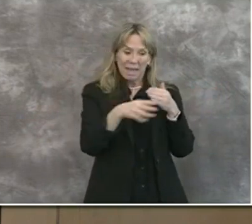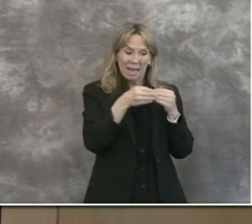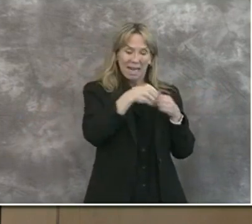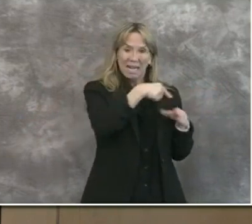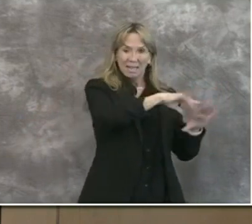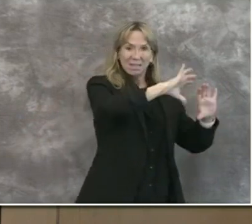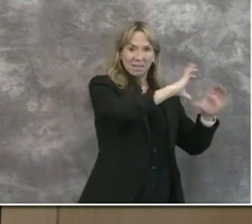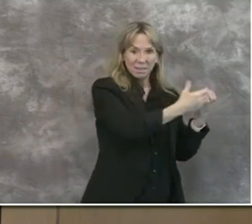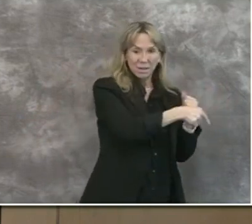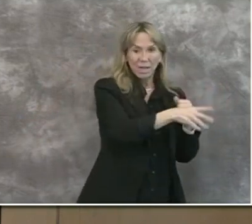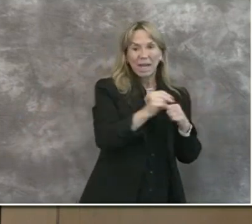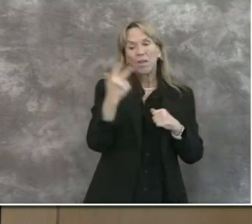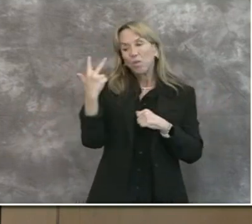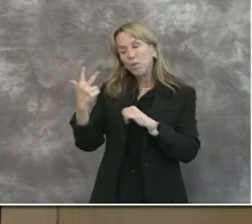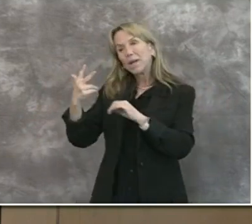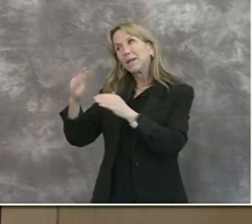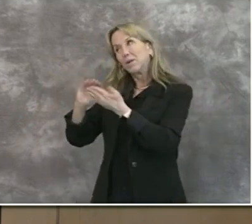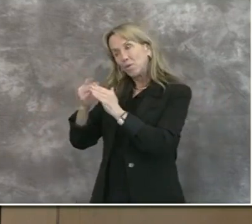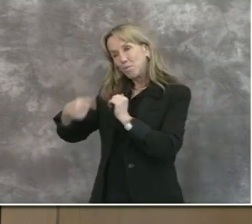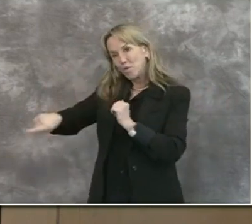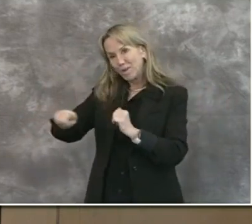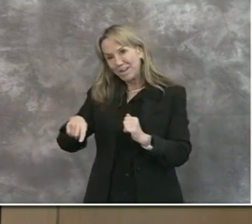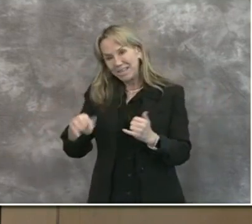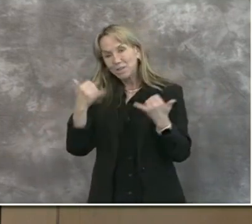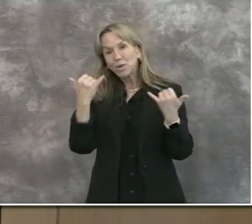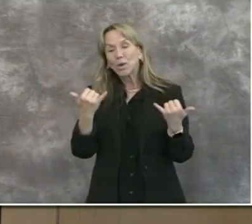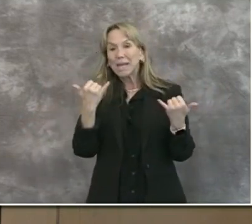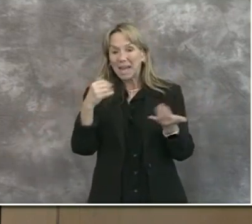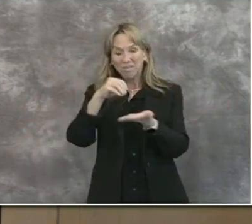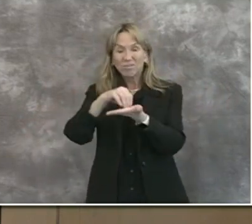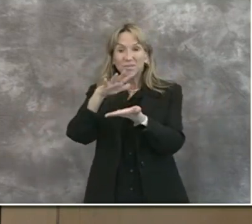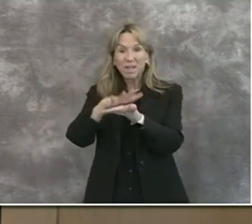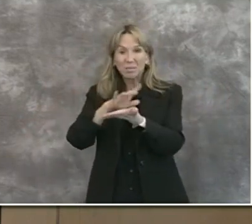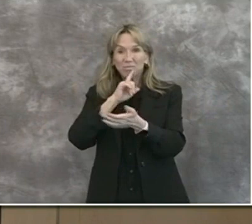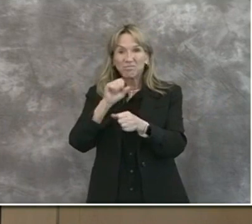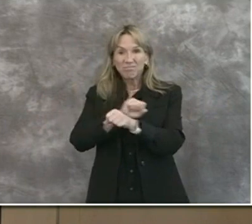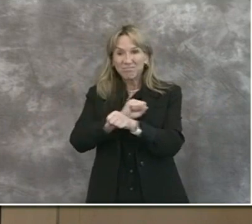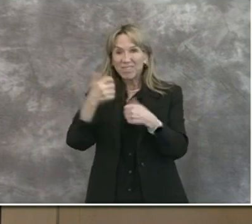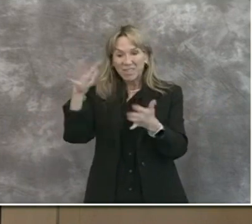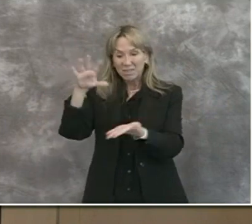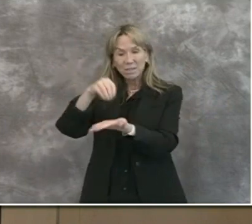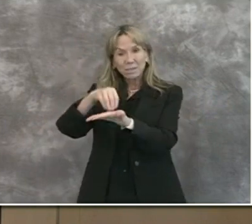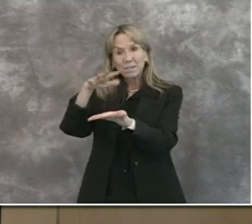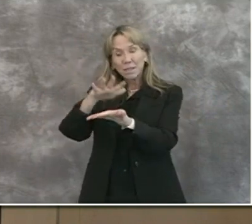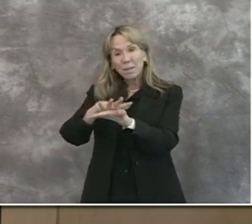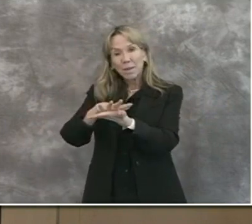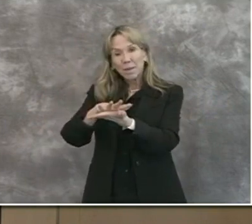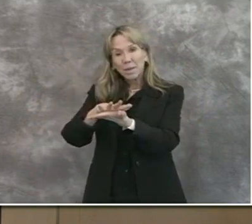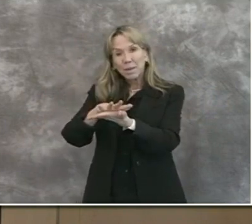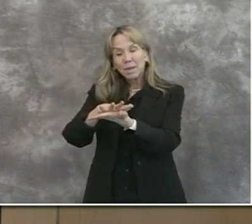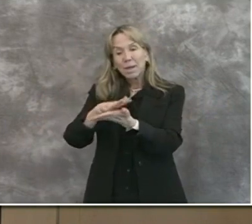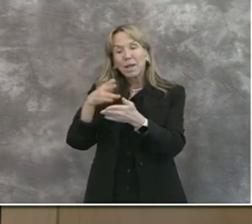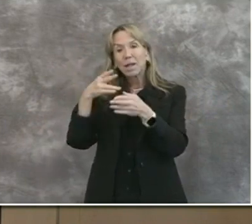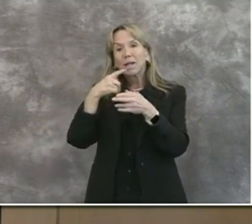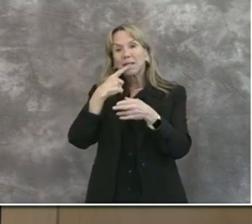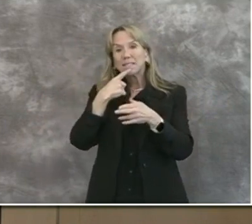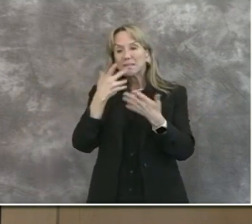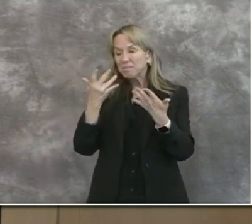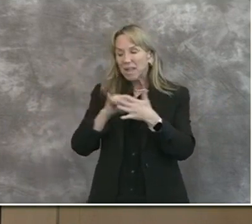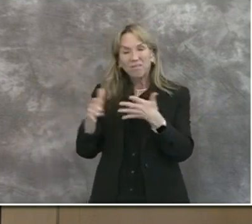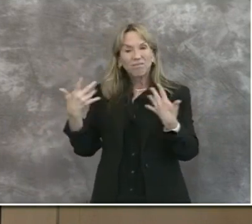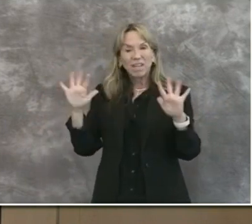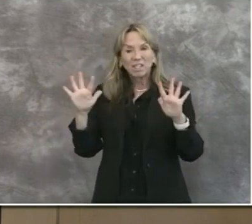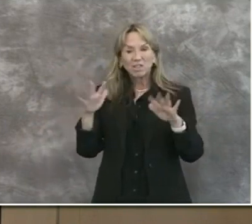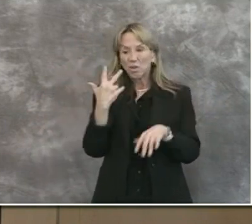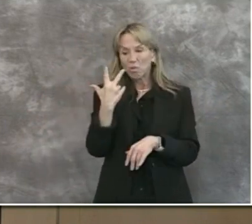outbreaks now being documented as closed or inactive.